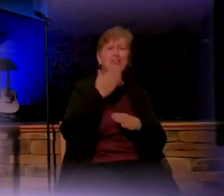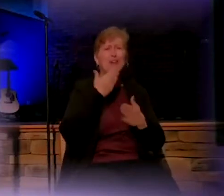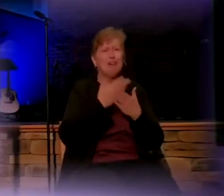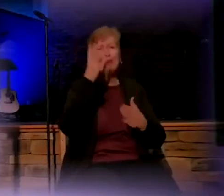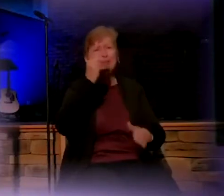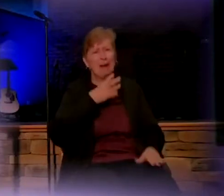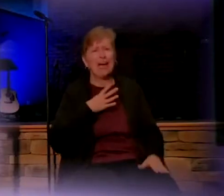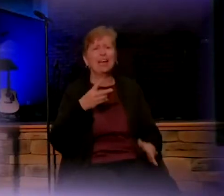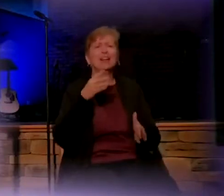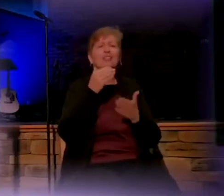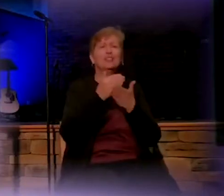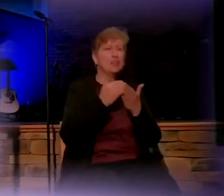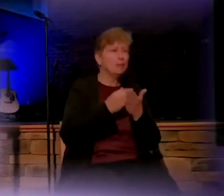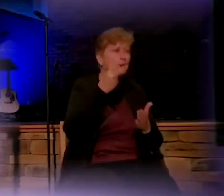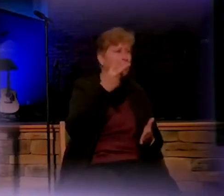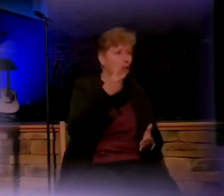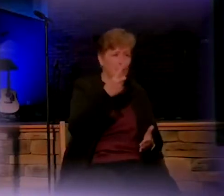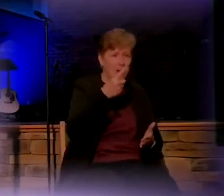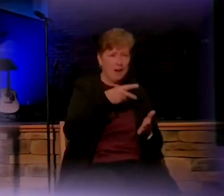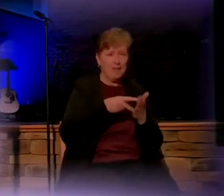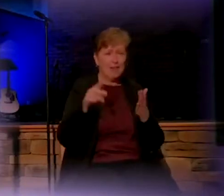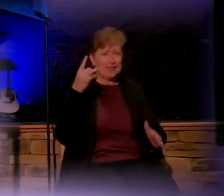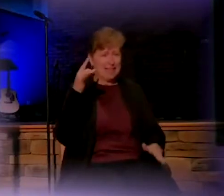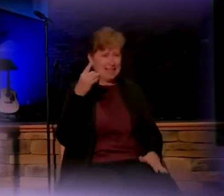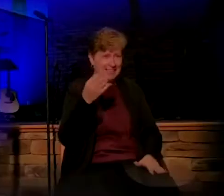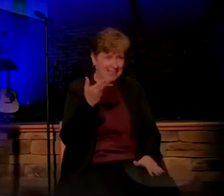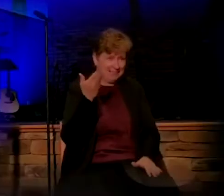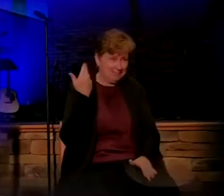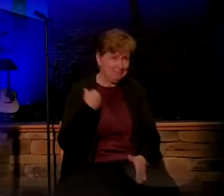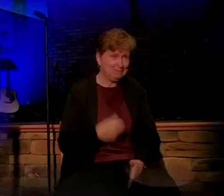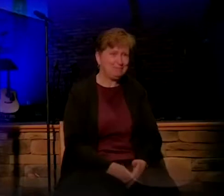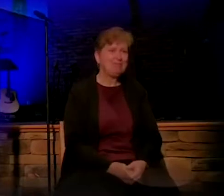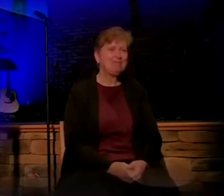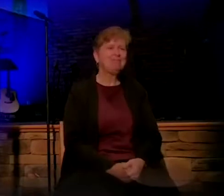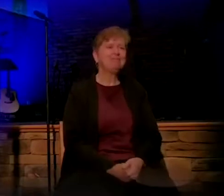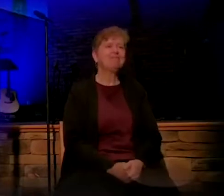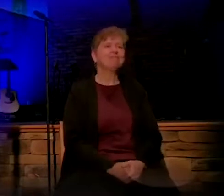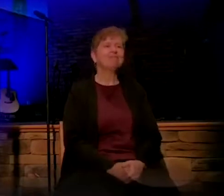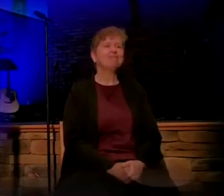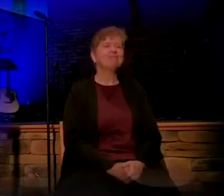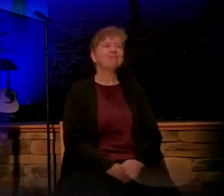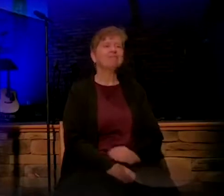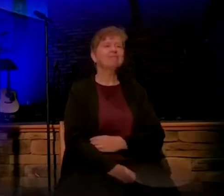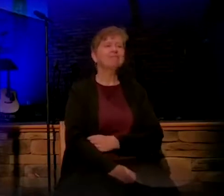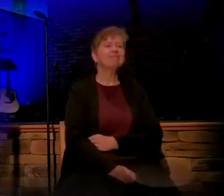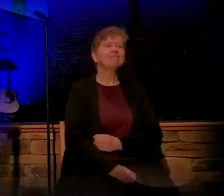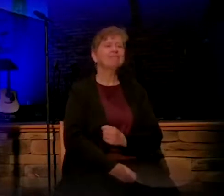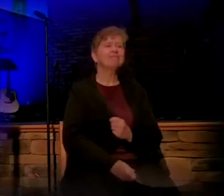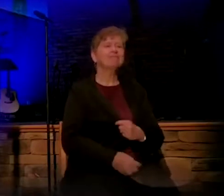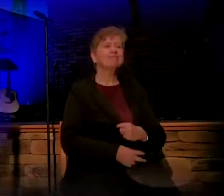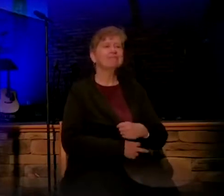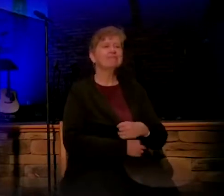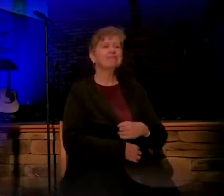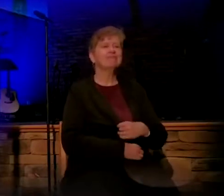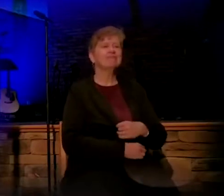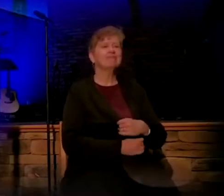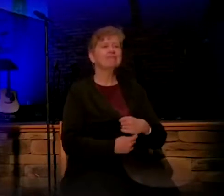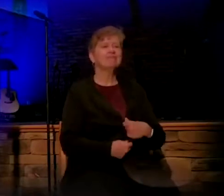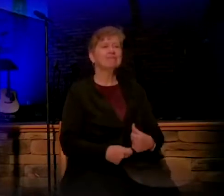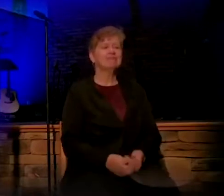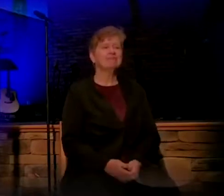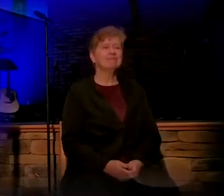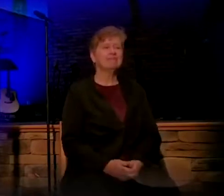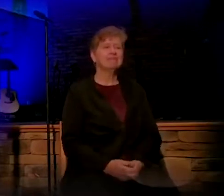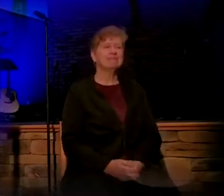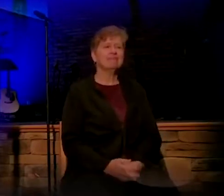1, verse 18. It says, this is how the birth of Jesus the Messiah came about. His mother Mary